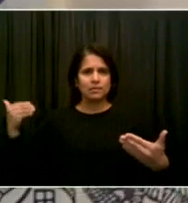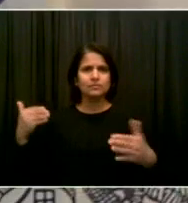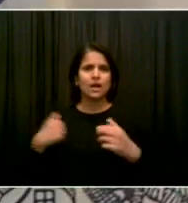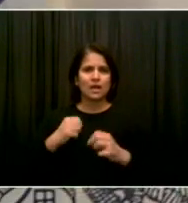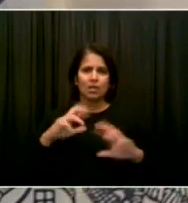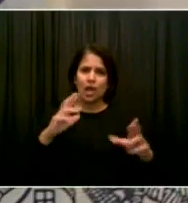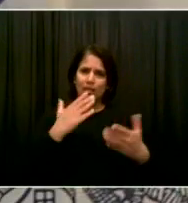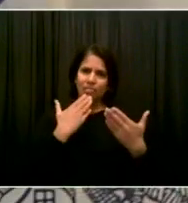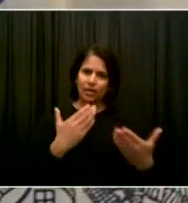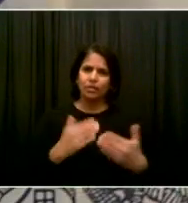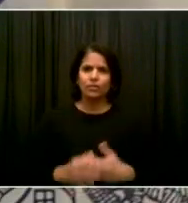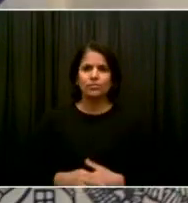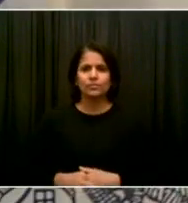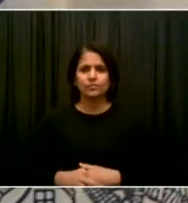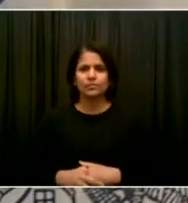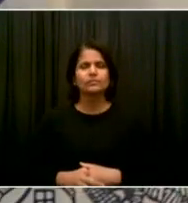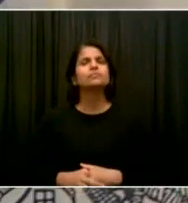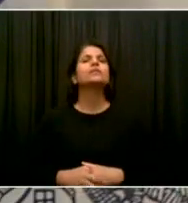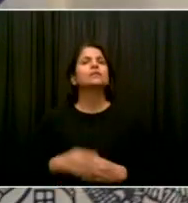you. Go ahead, Amanda.